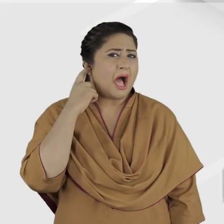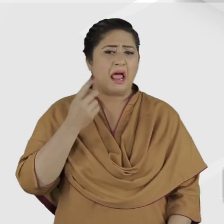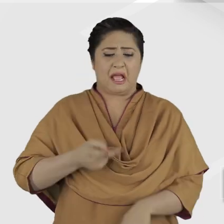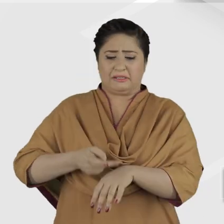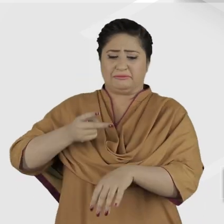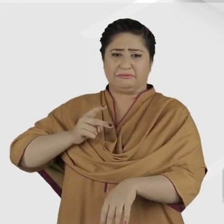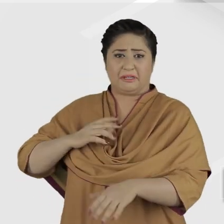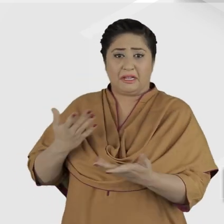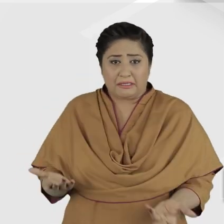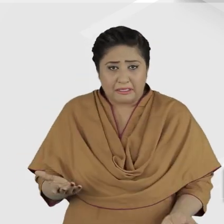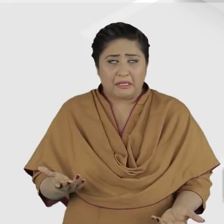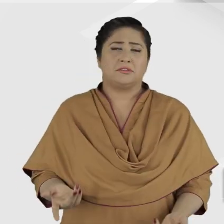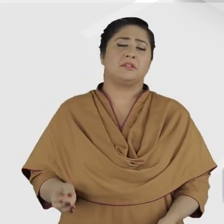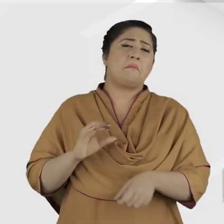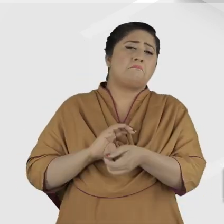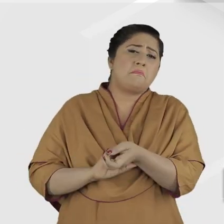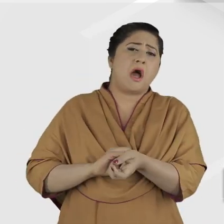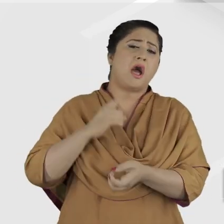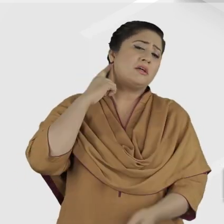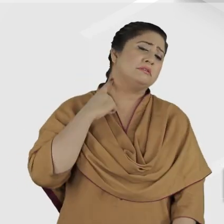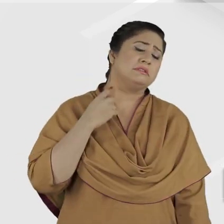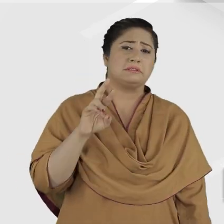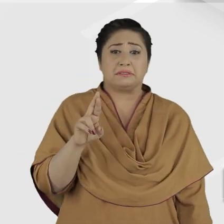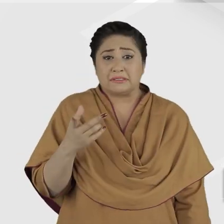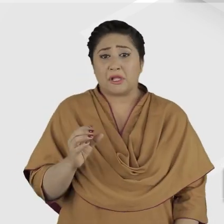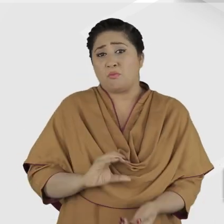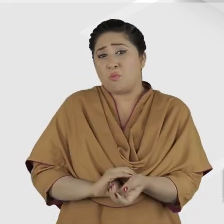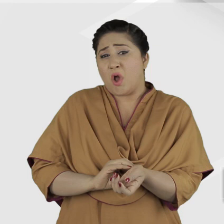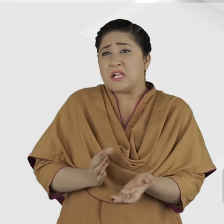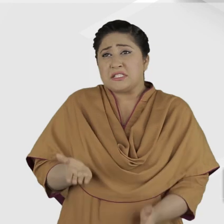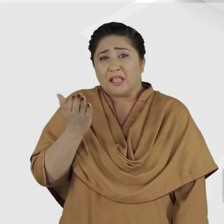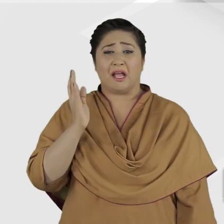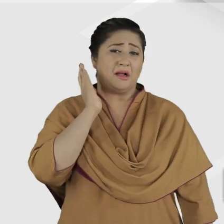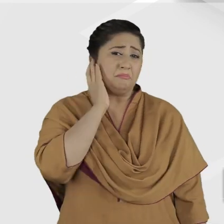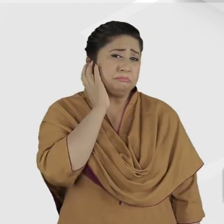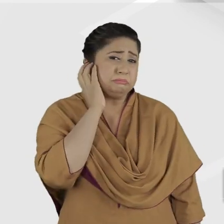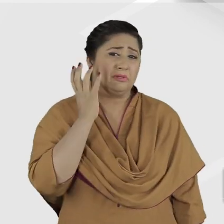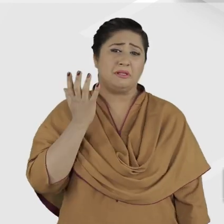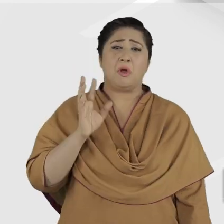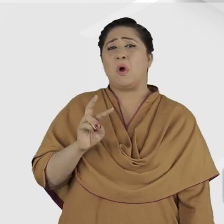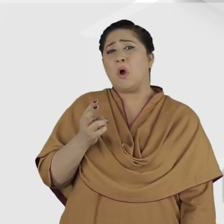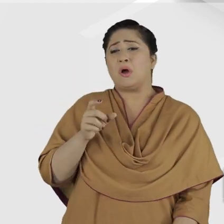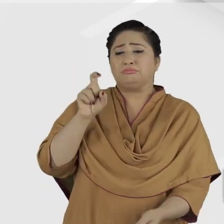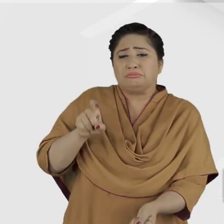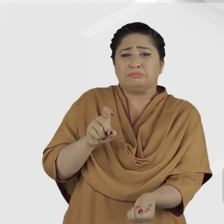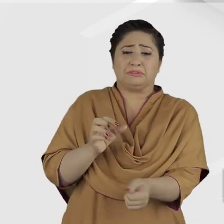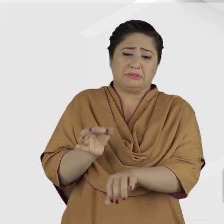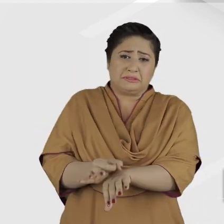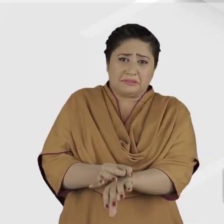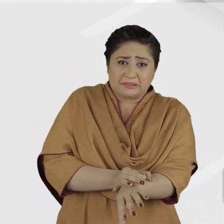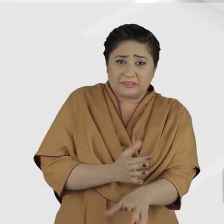meningitis, childhood illnesses with high fever such as mumps, measles, chicken box, which goes